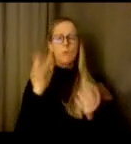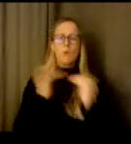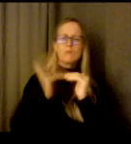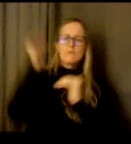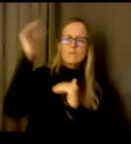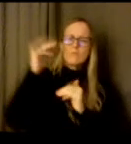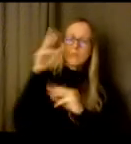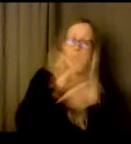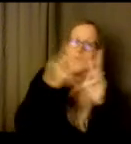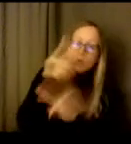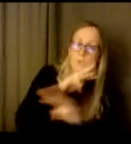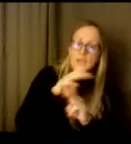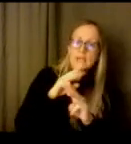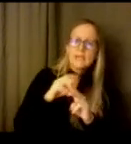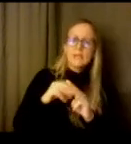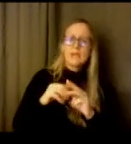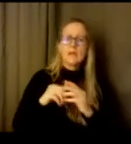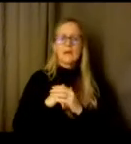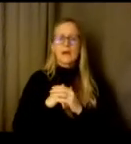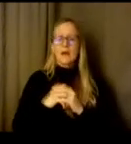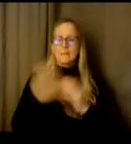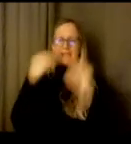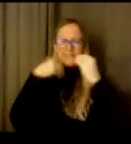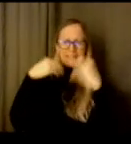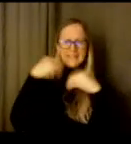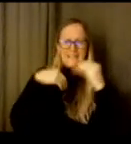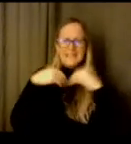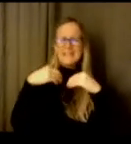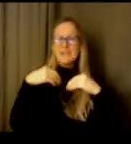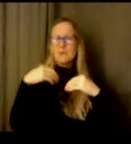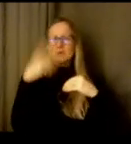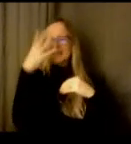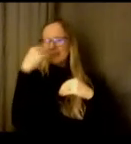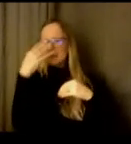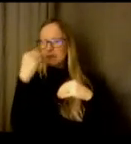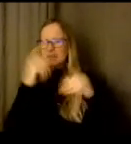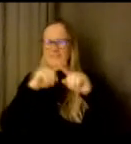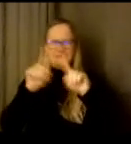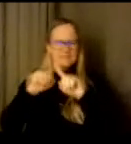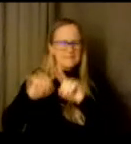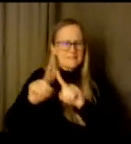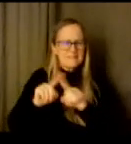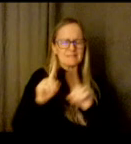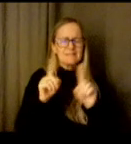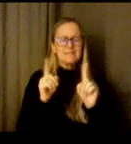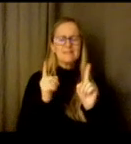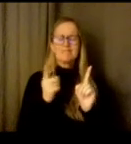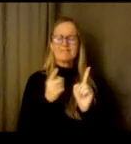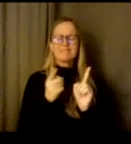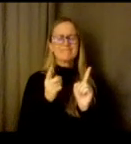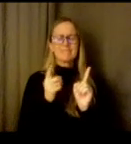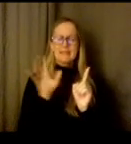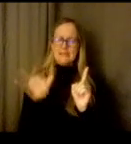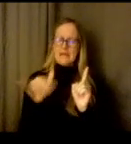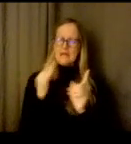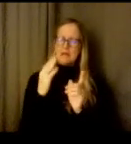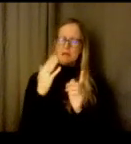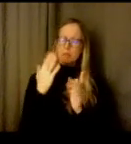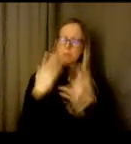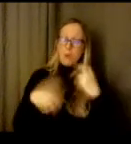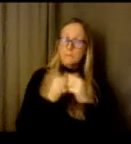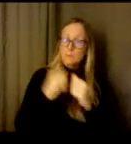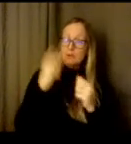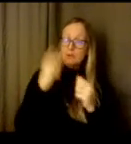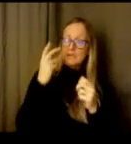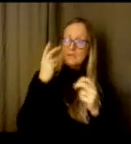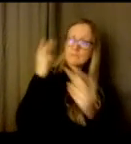patterns if they're having struggles with concentration or remembering things those are kind of some signs um some changes in their personal